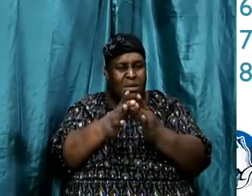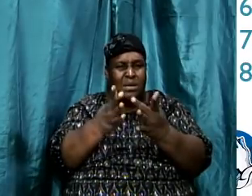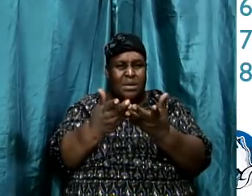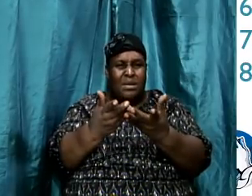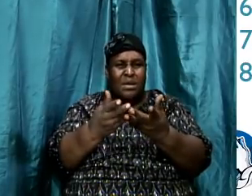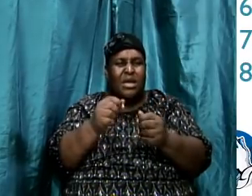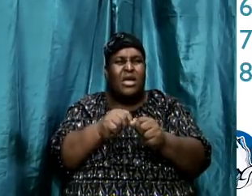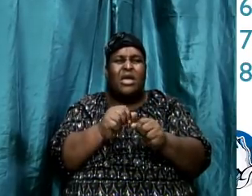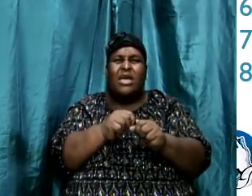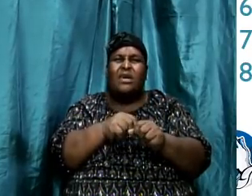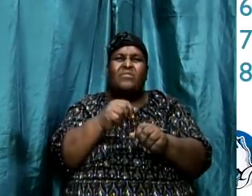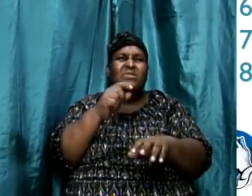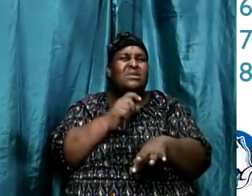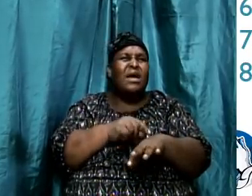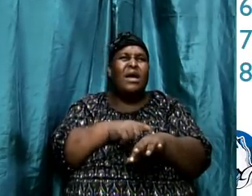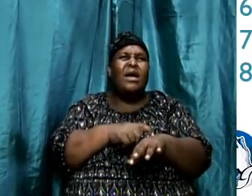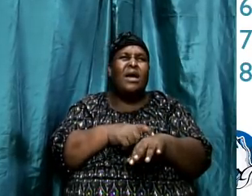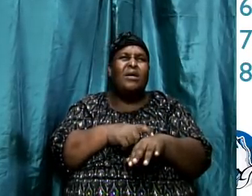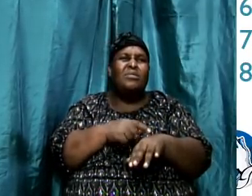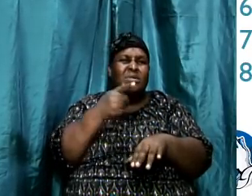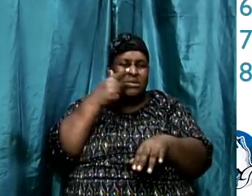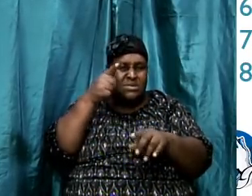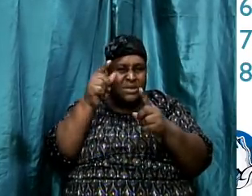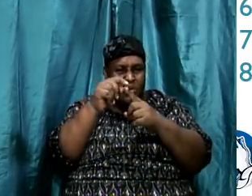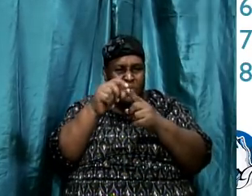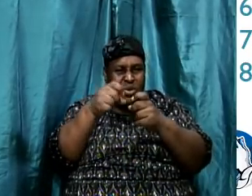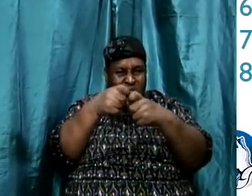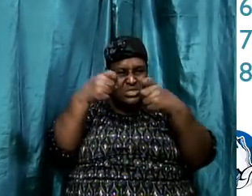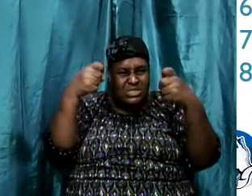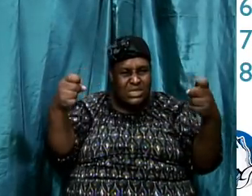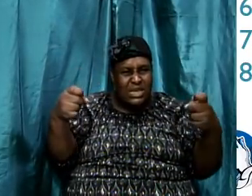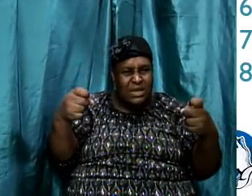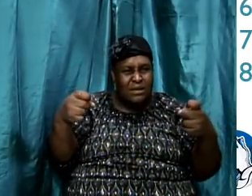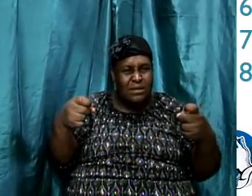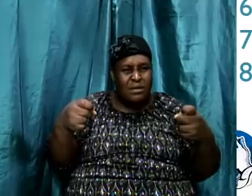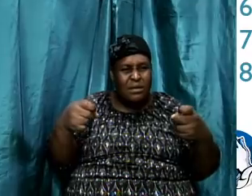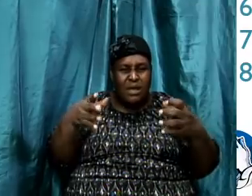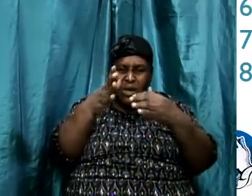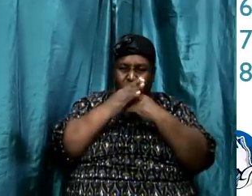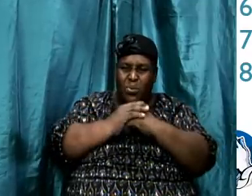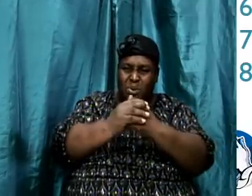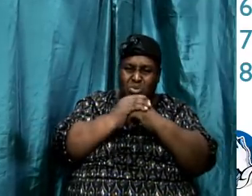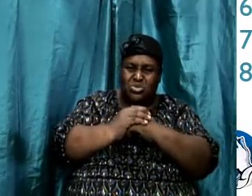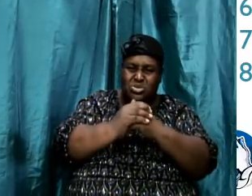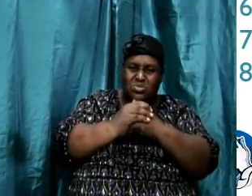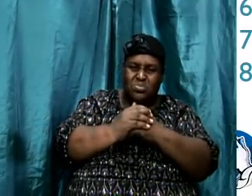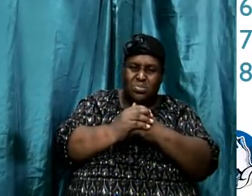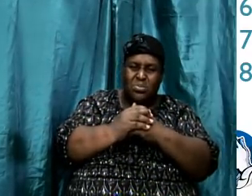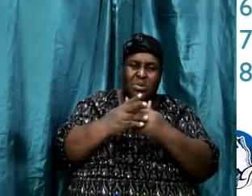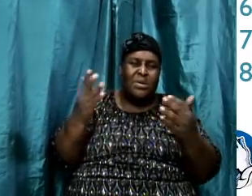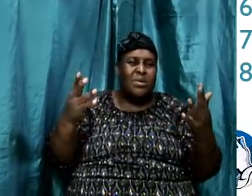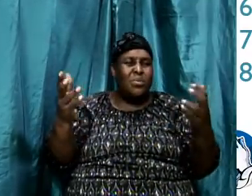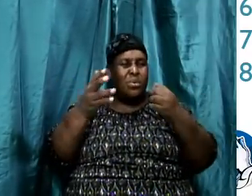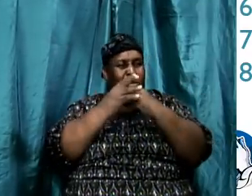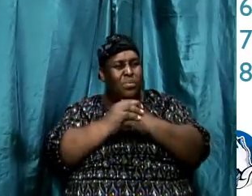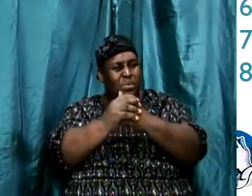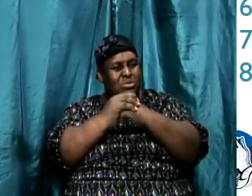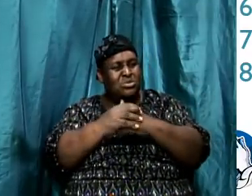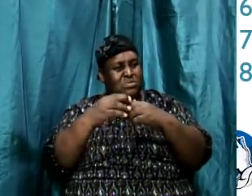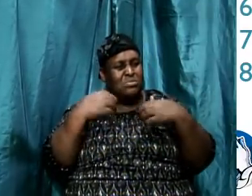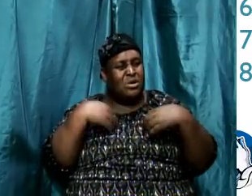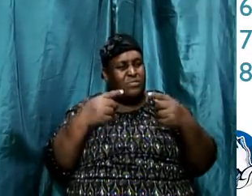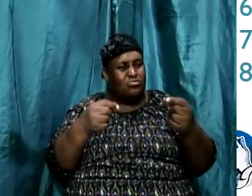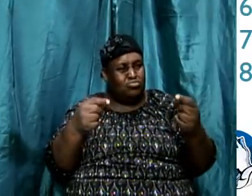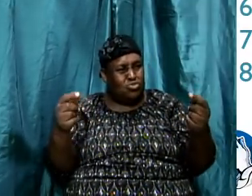sin, how is sin addressed? How is sin dealt with? How is the word worship? What is worship after doing? Is that worship is the same word all the way